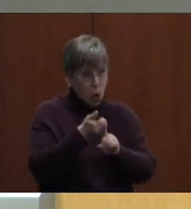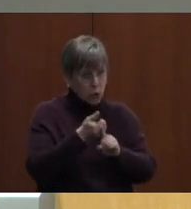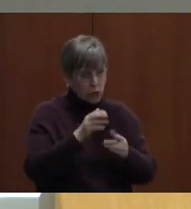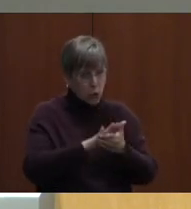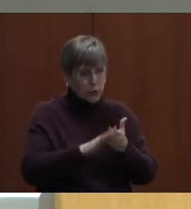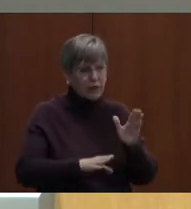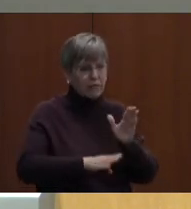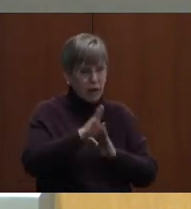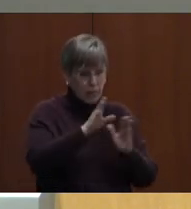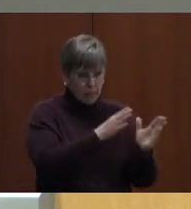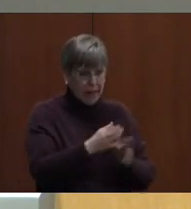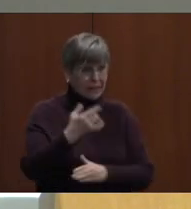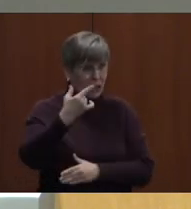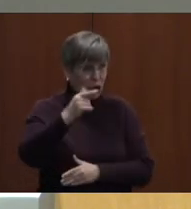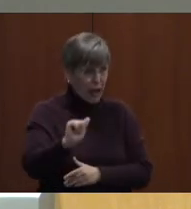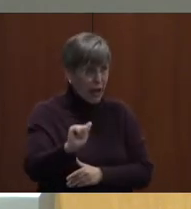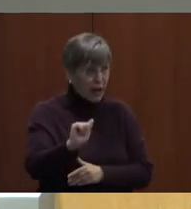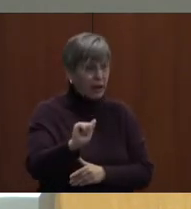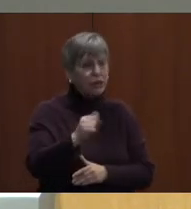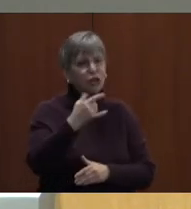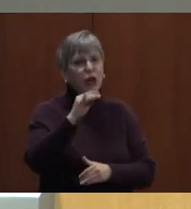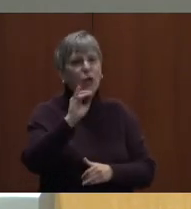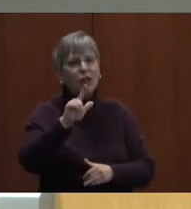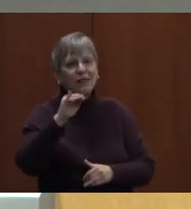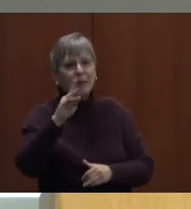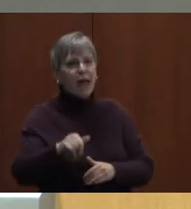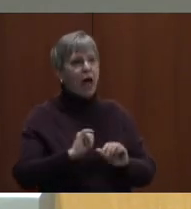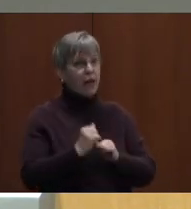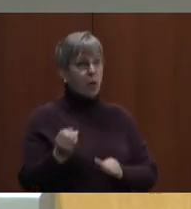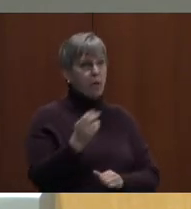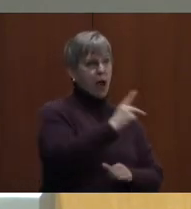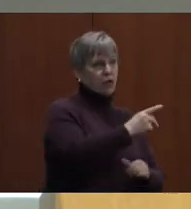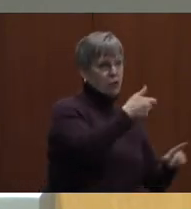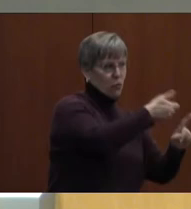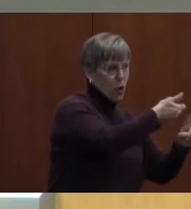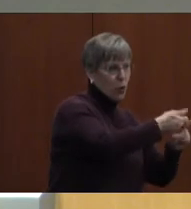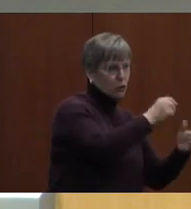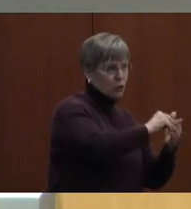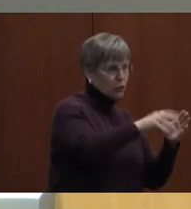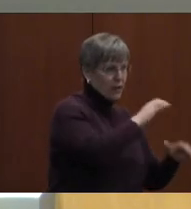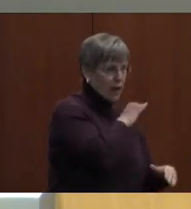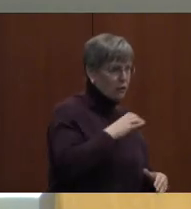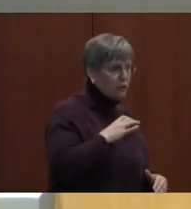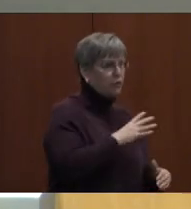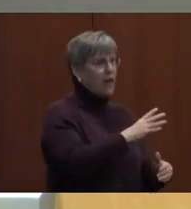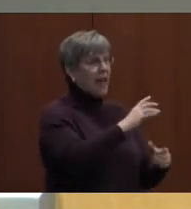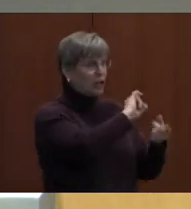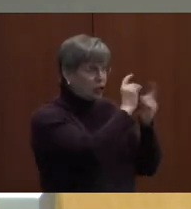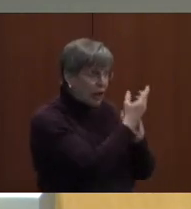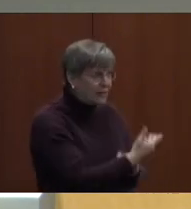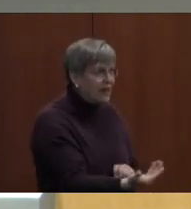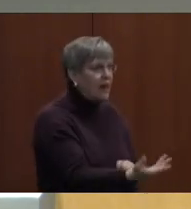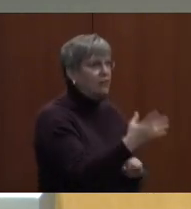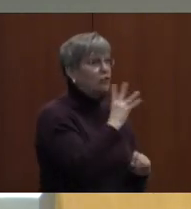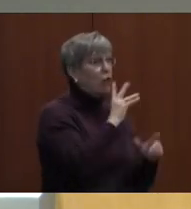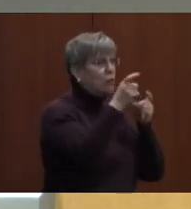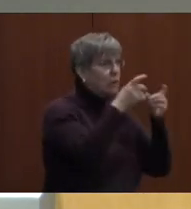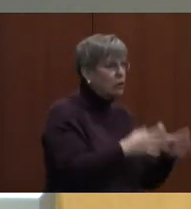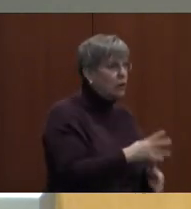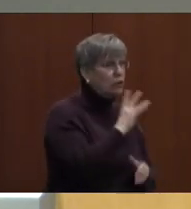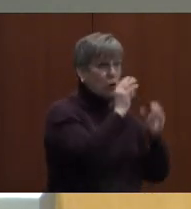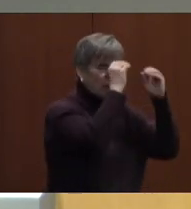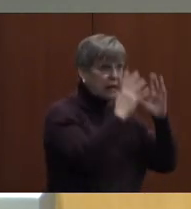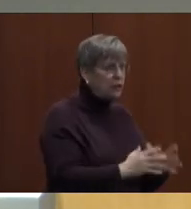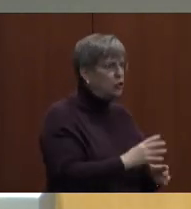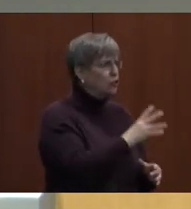plans at the GA on how they can go back to their own student councils and change things, talk to the administrators, talk to their teachers, talk to their